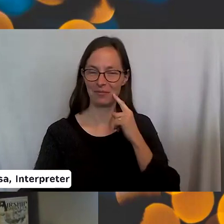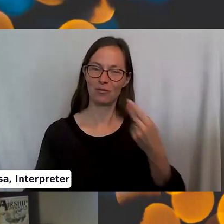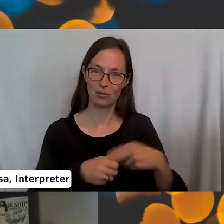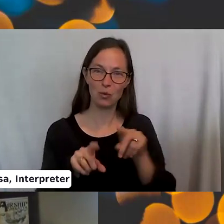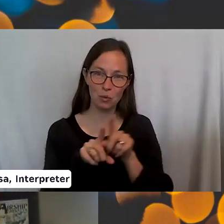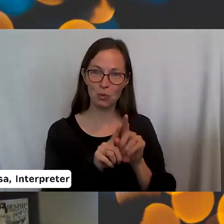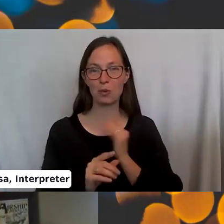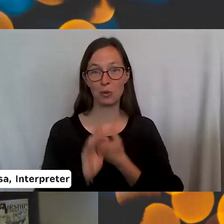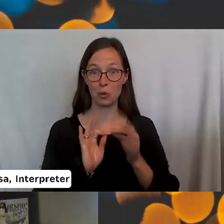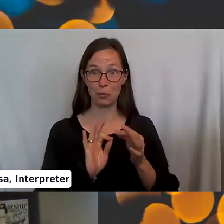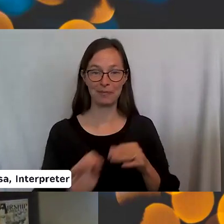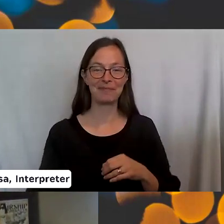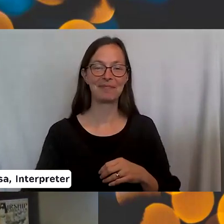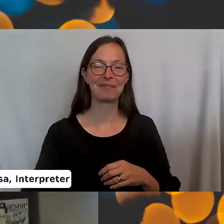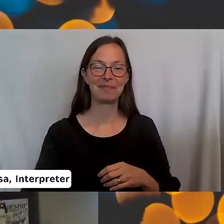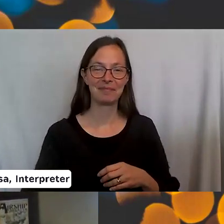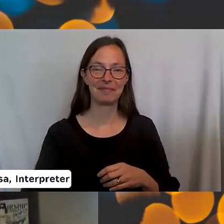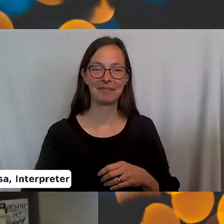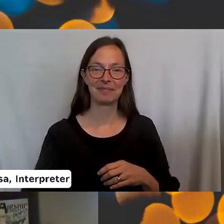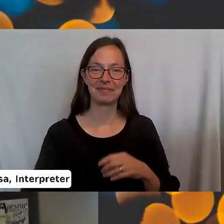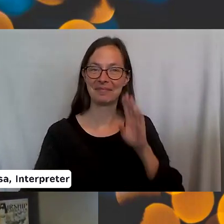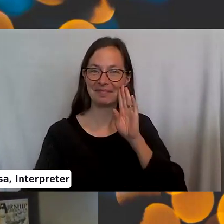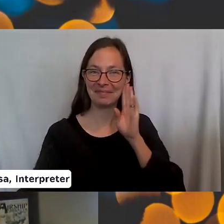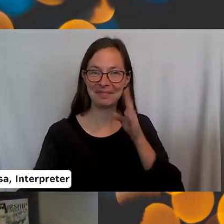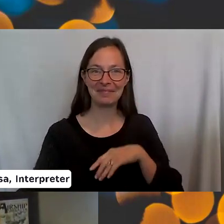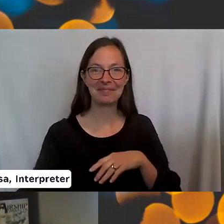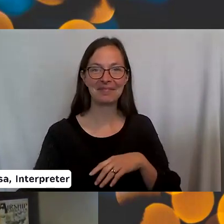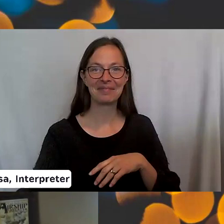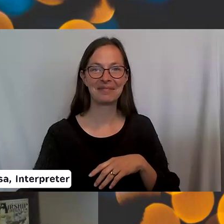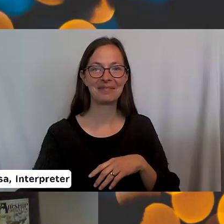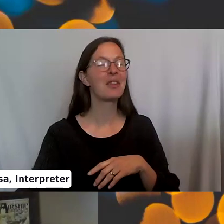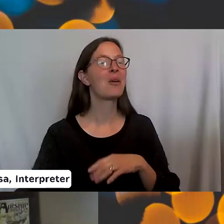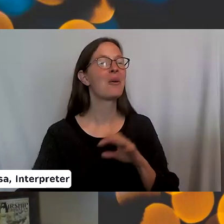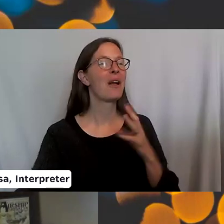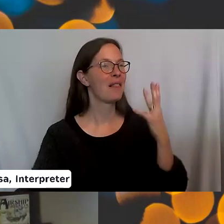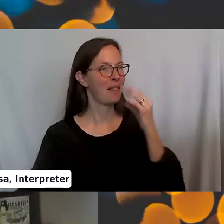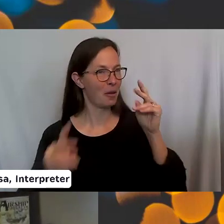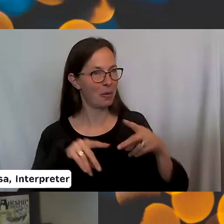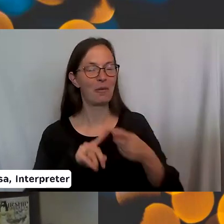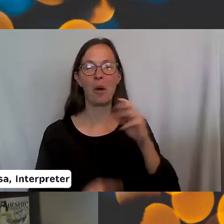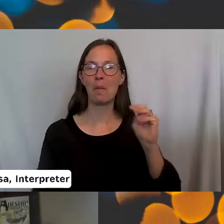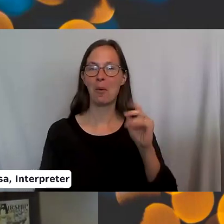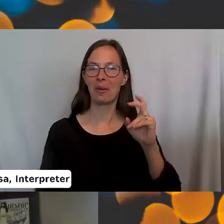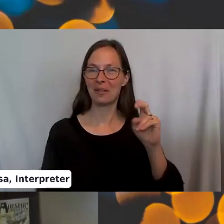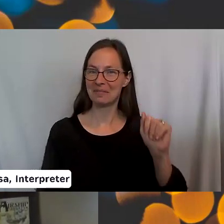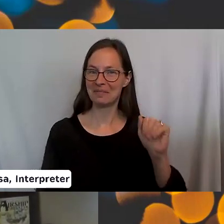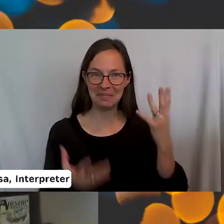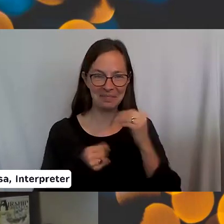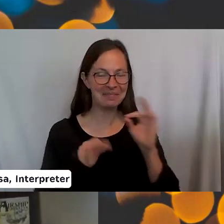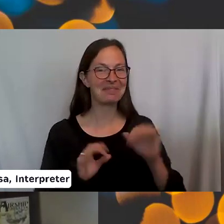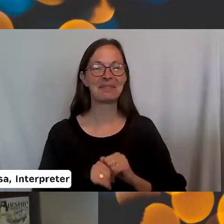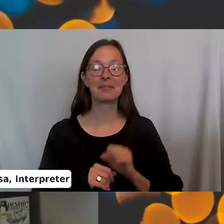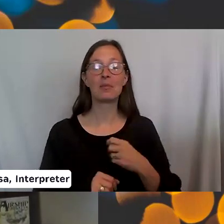as well, our interpreter. Hello, lovely person from McKenna. I am